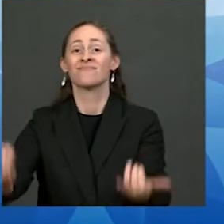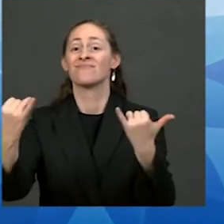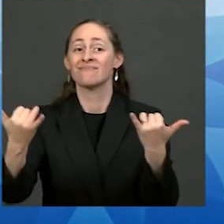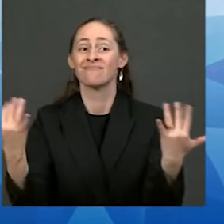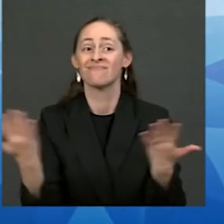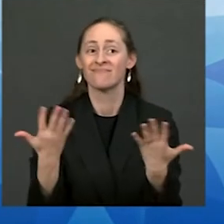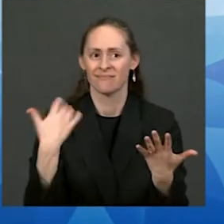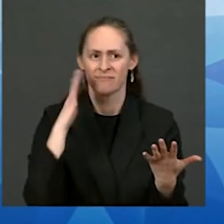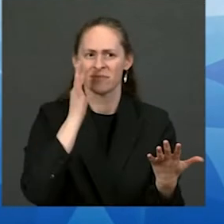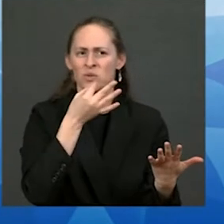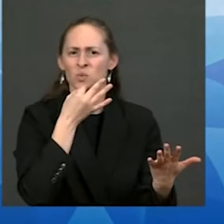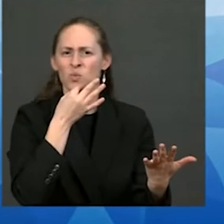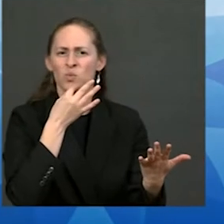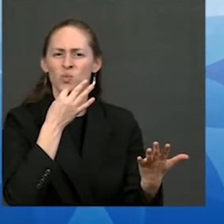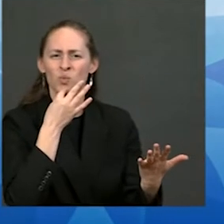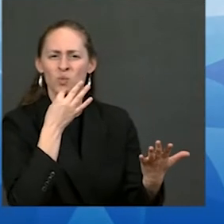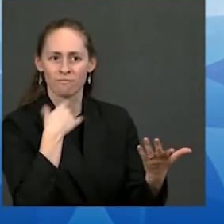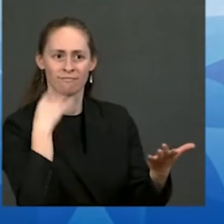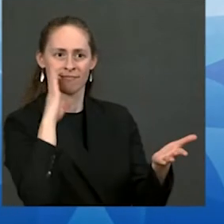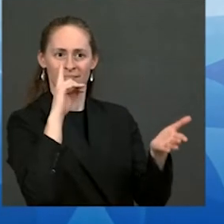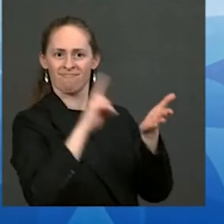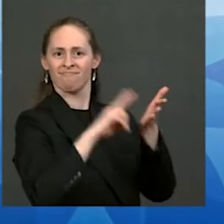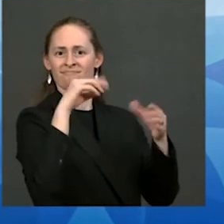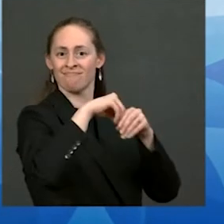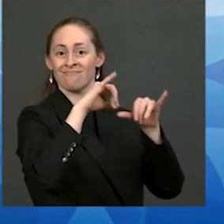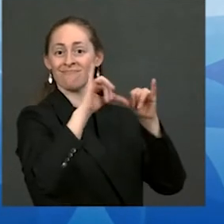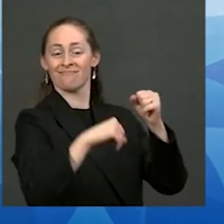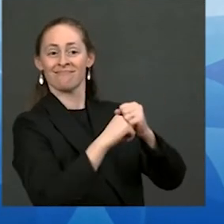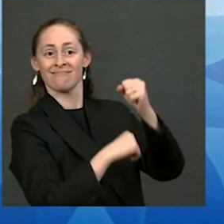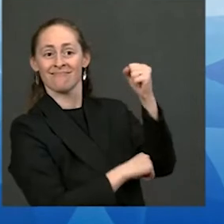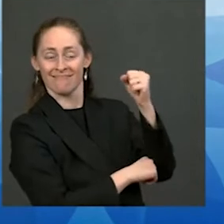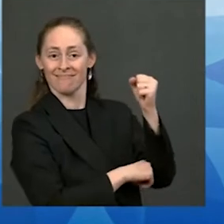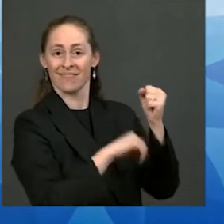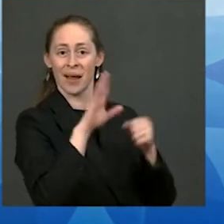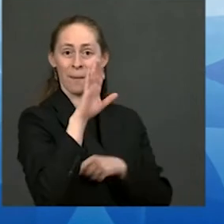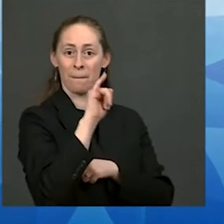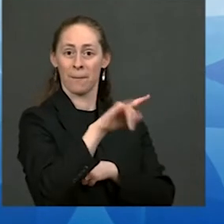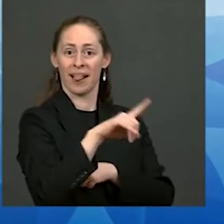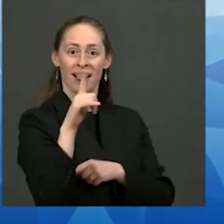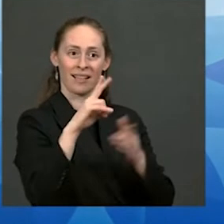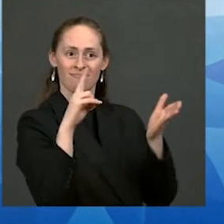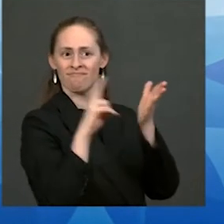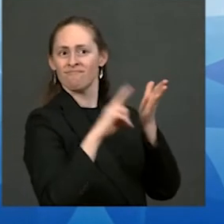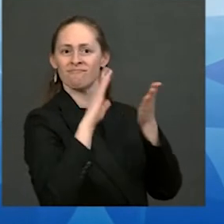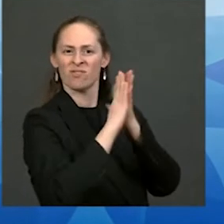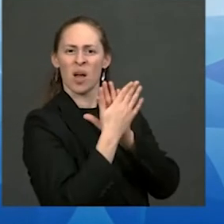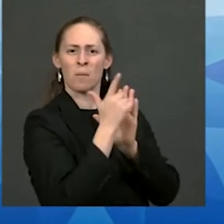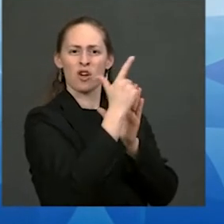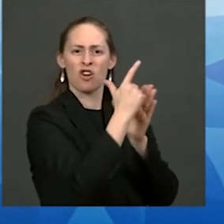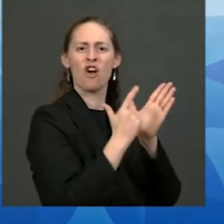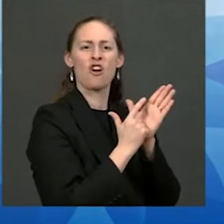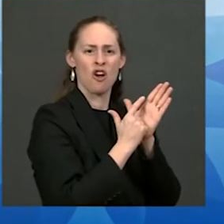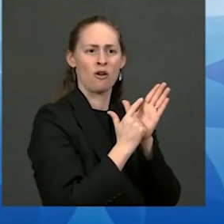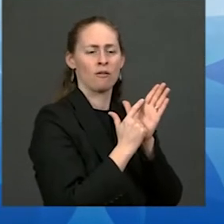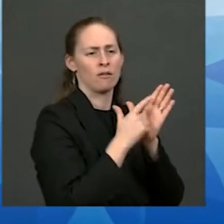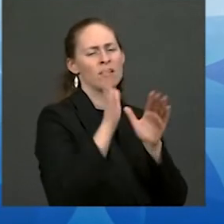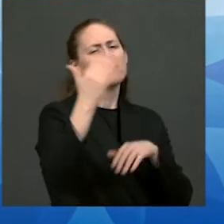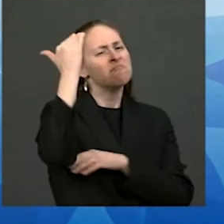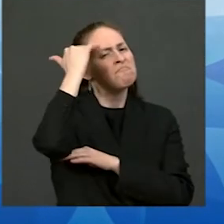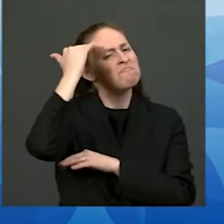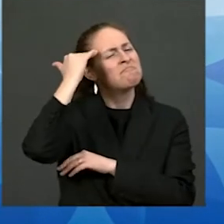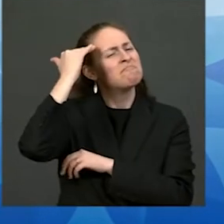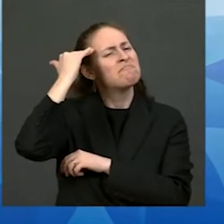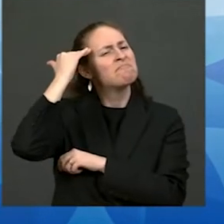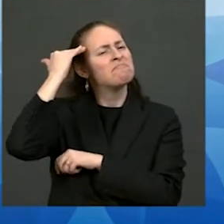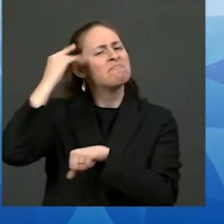bipartisan infrastructure deal everyone knows we're long overdue to make major investments in infrastructure but